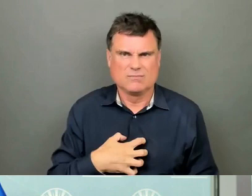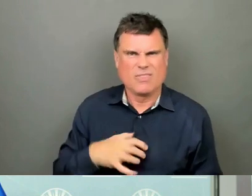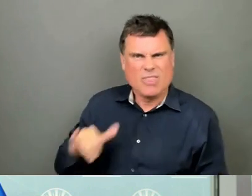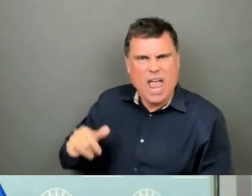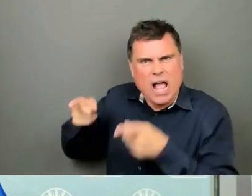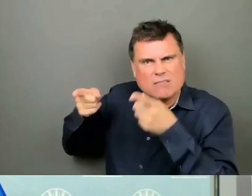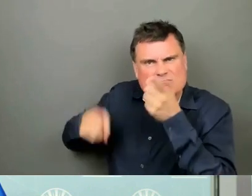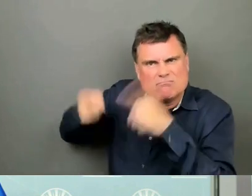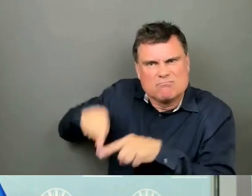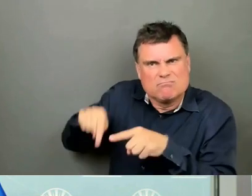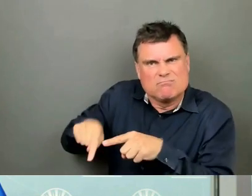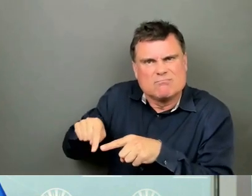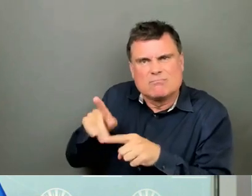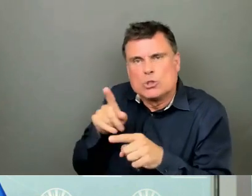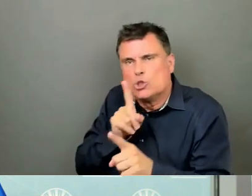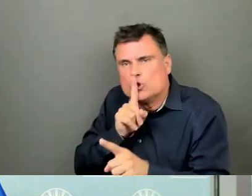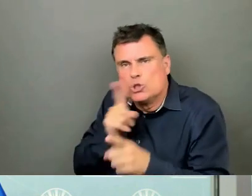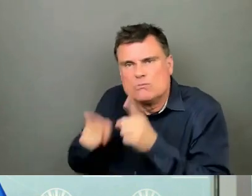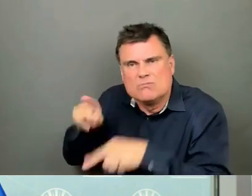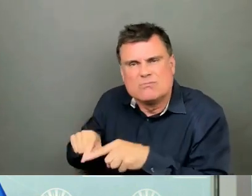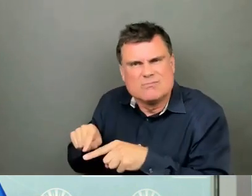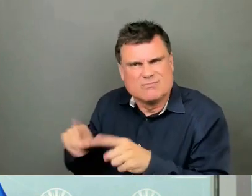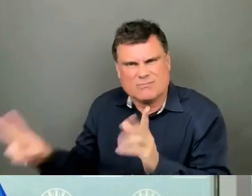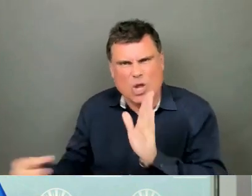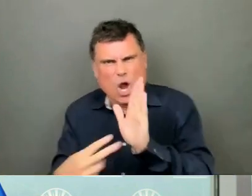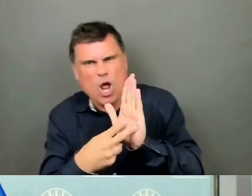desire that it should be made public as soon as possible.